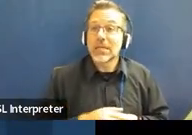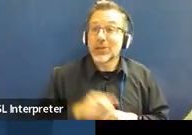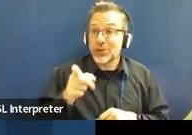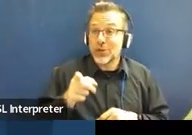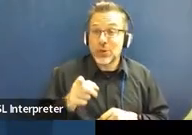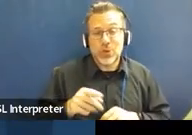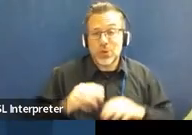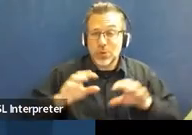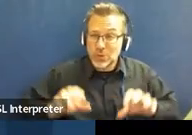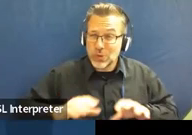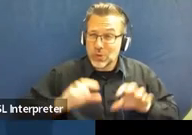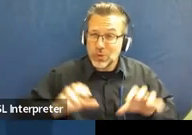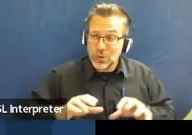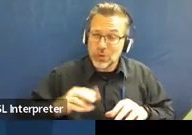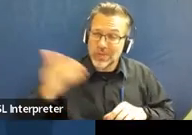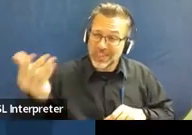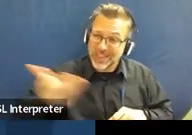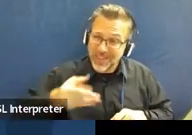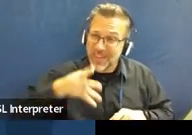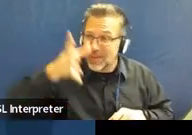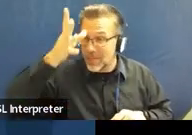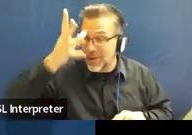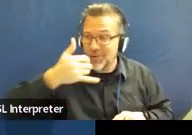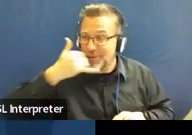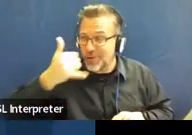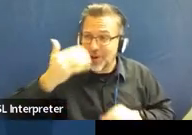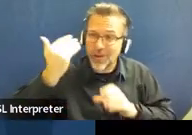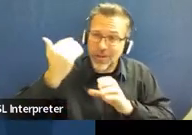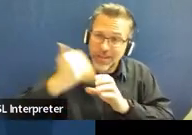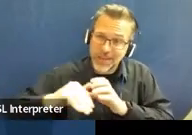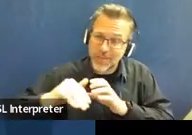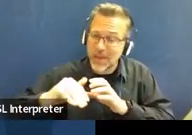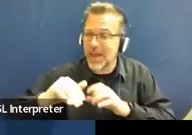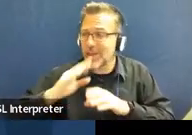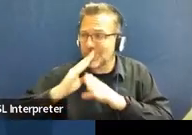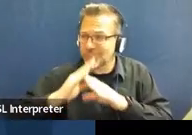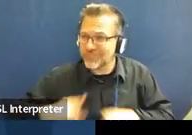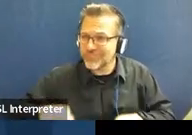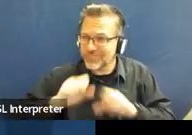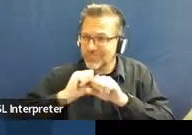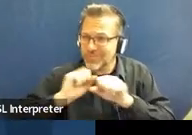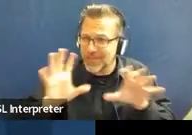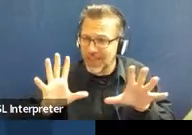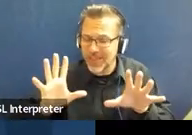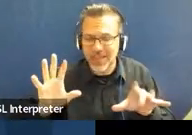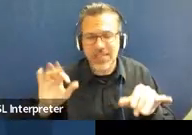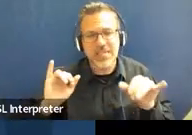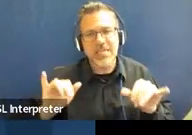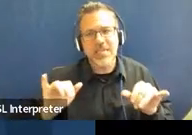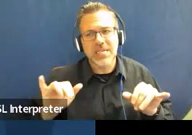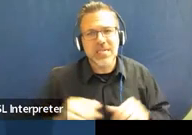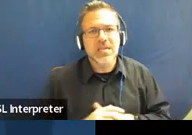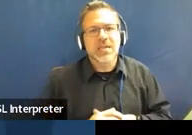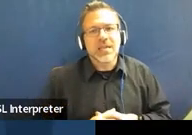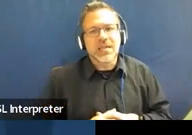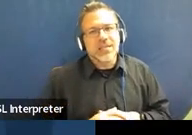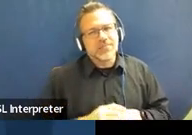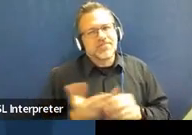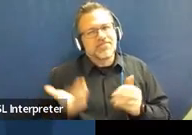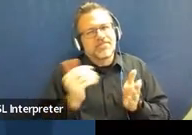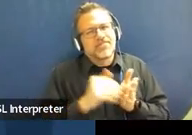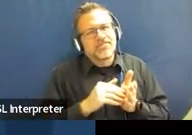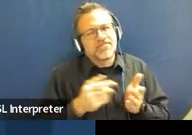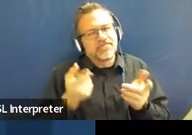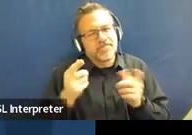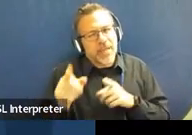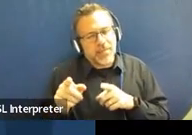can, you invite the parent, you reach out, you call, you email, and the parent just doesn't respond. I mean, this, this is a big one. I would really